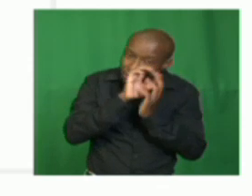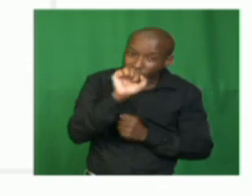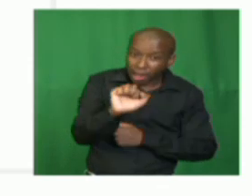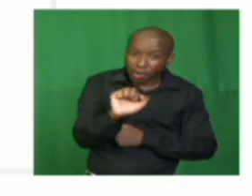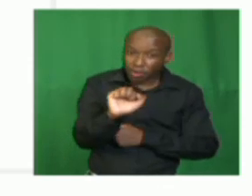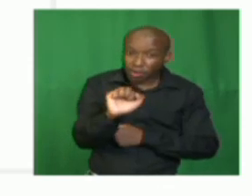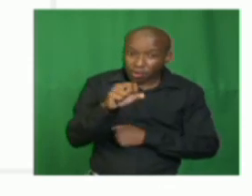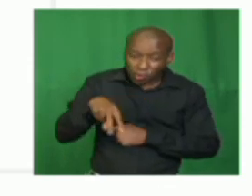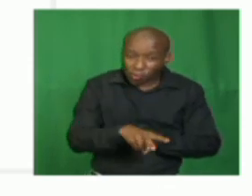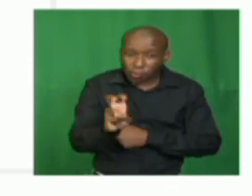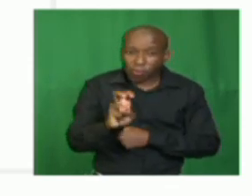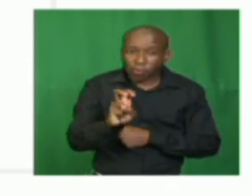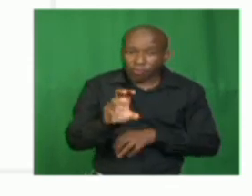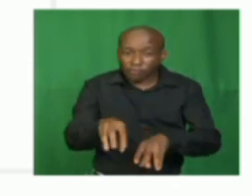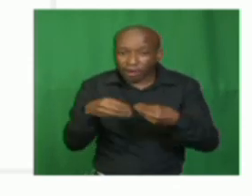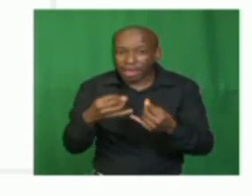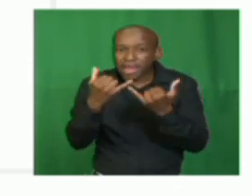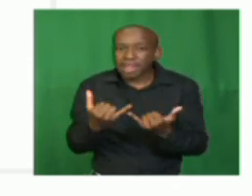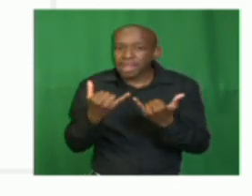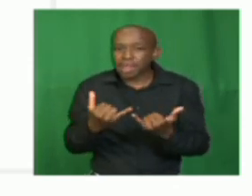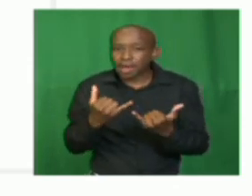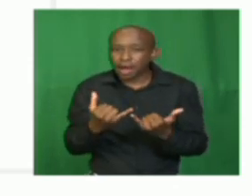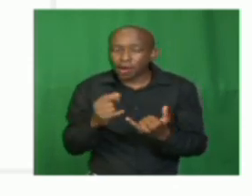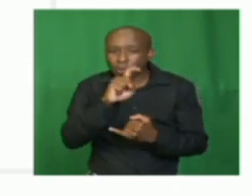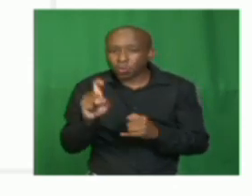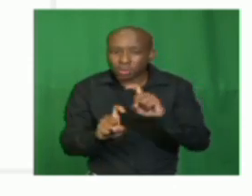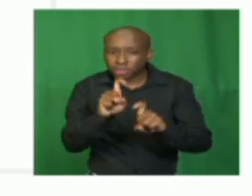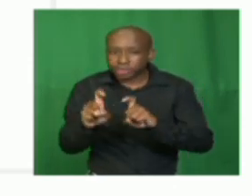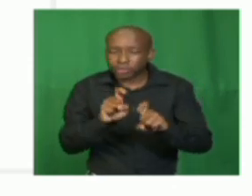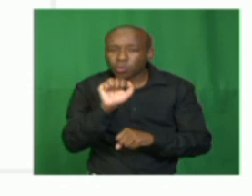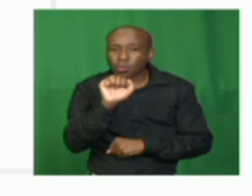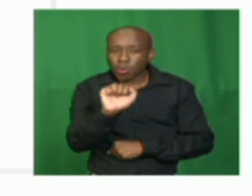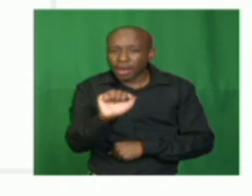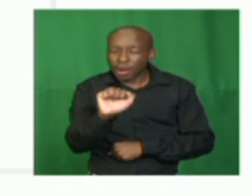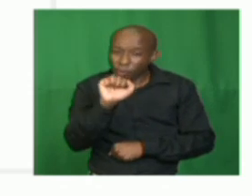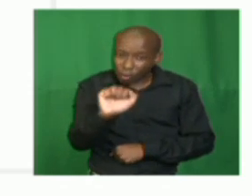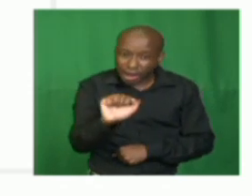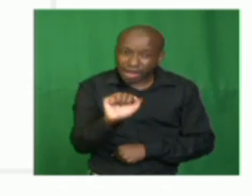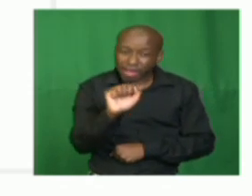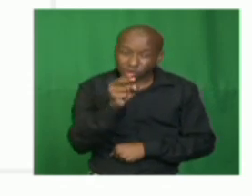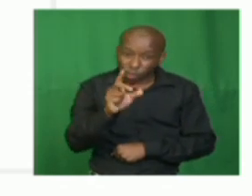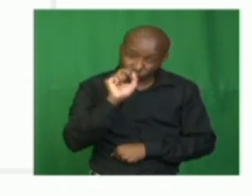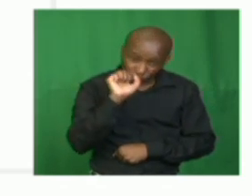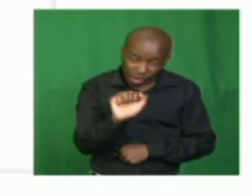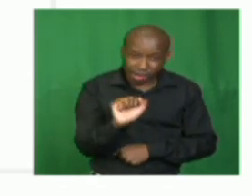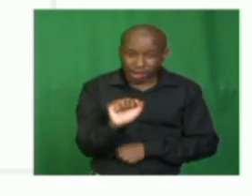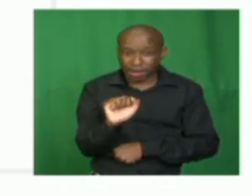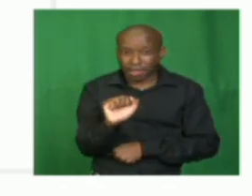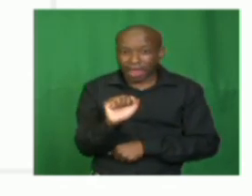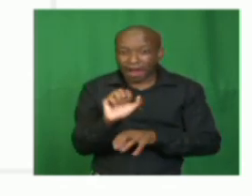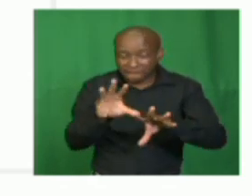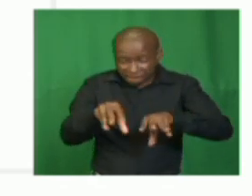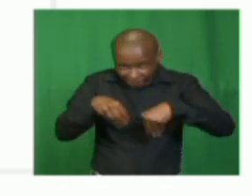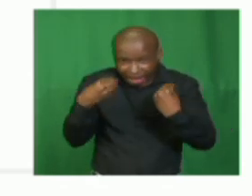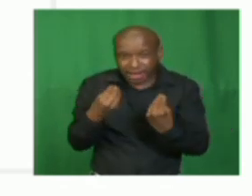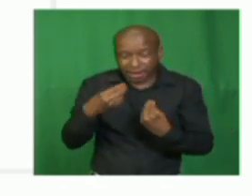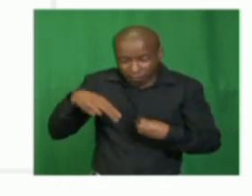You must be able to unpack the question. You, yourself, you, yourself, found a live